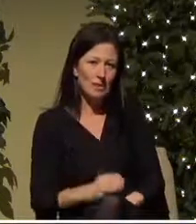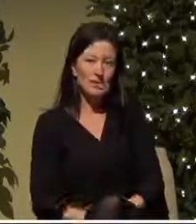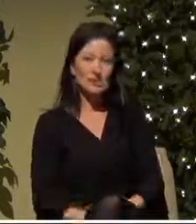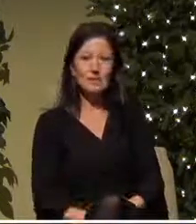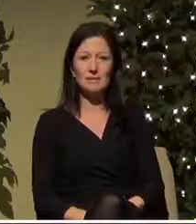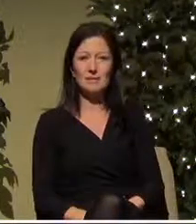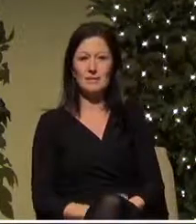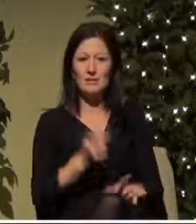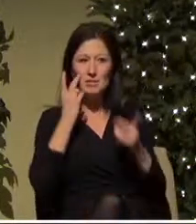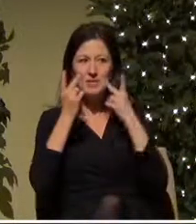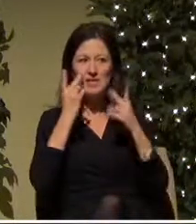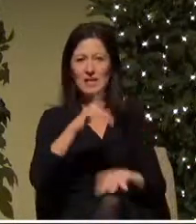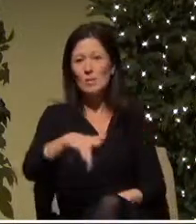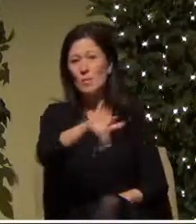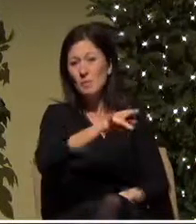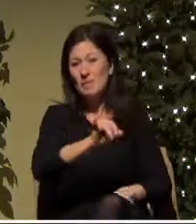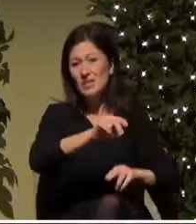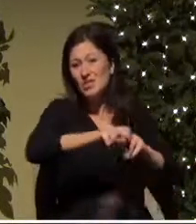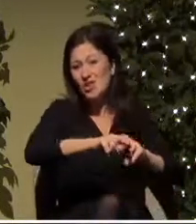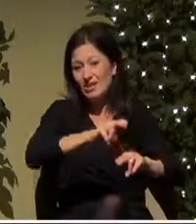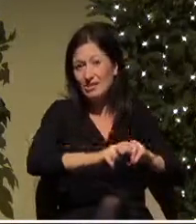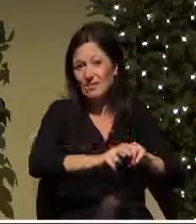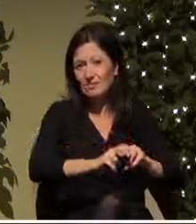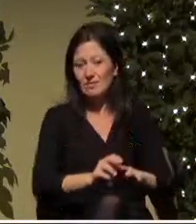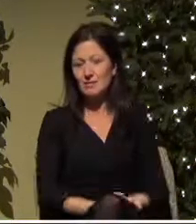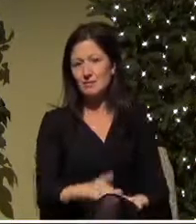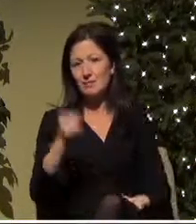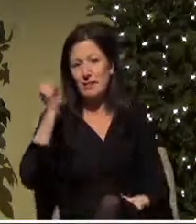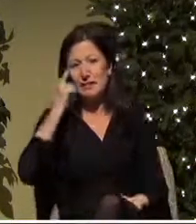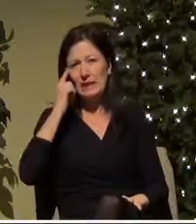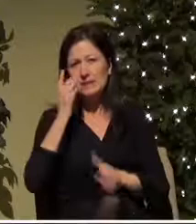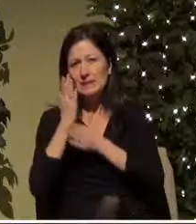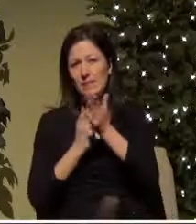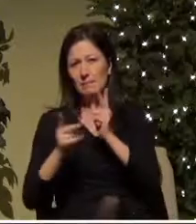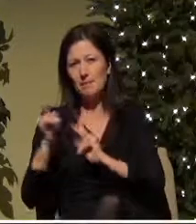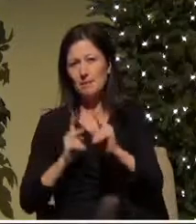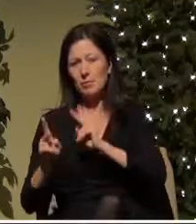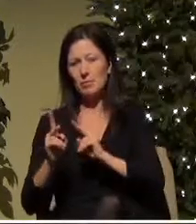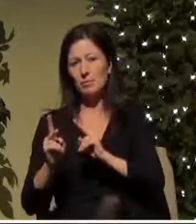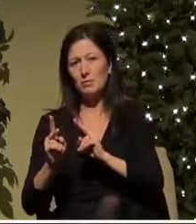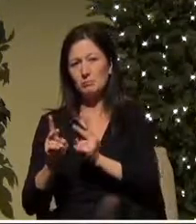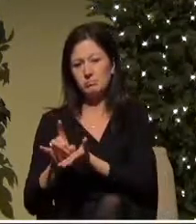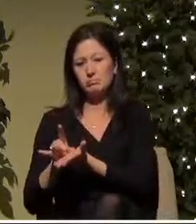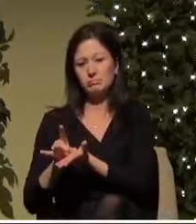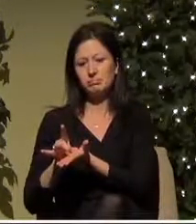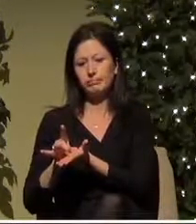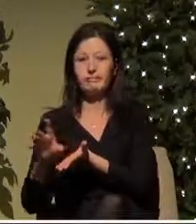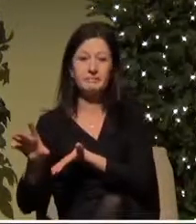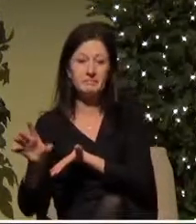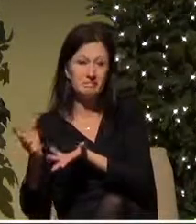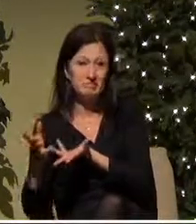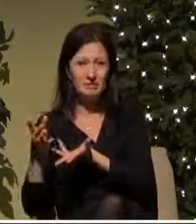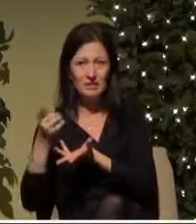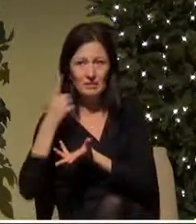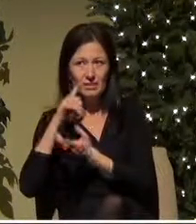celebrations we may think about those who are excluded because of various circumstances in life